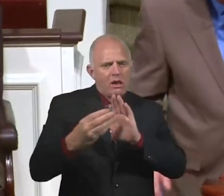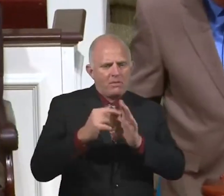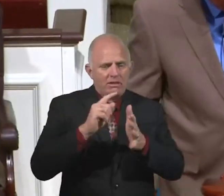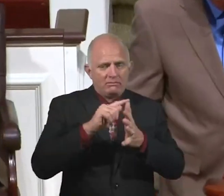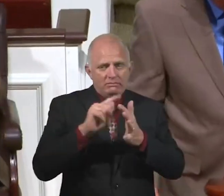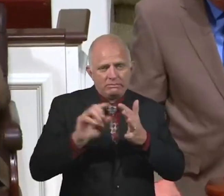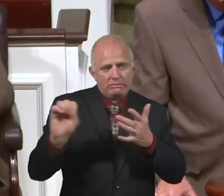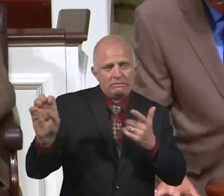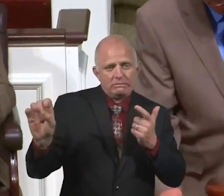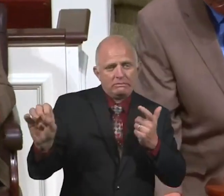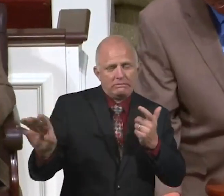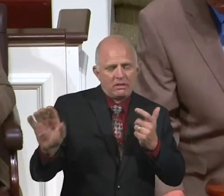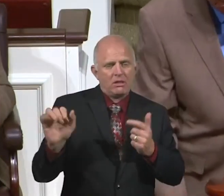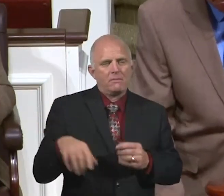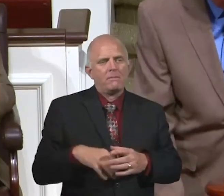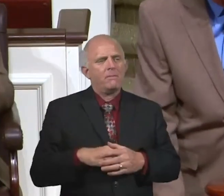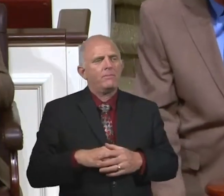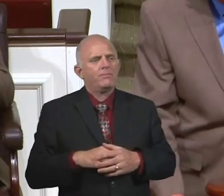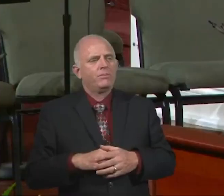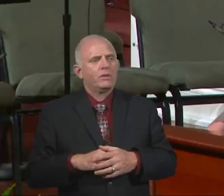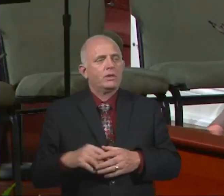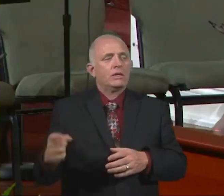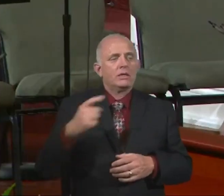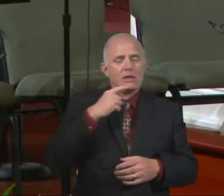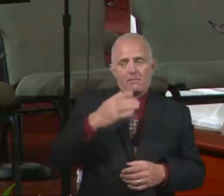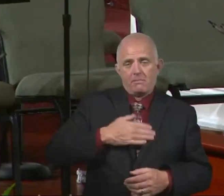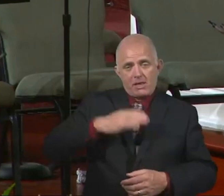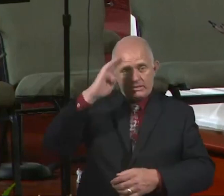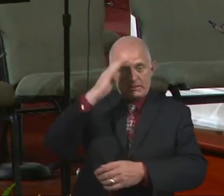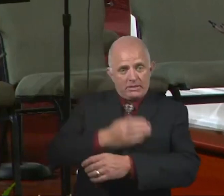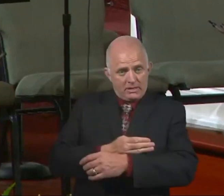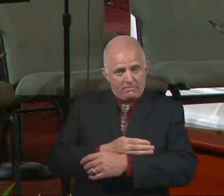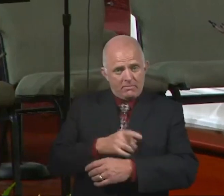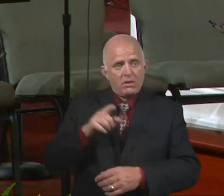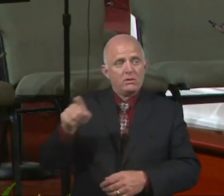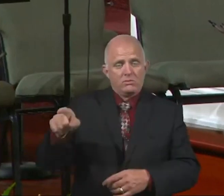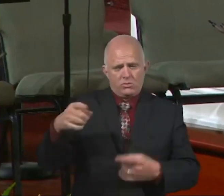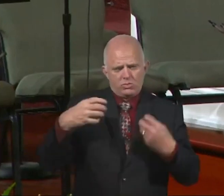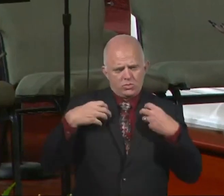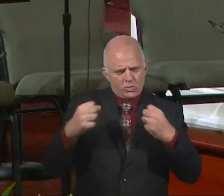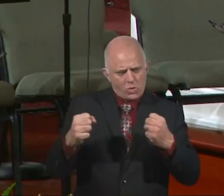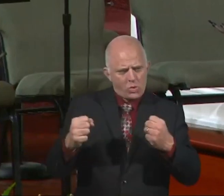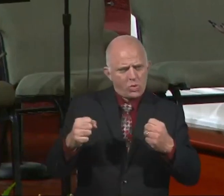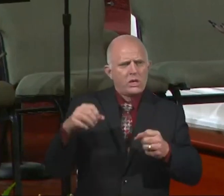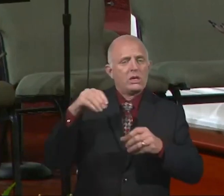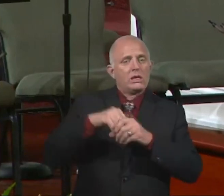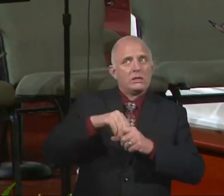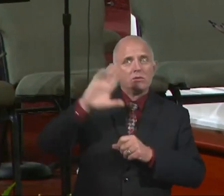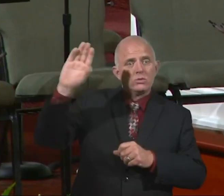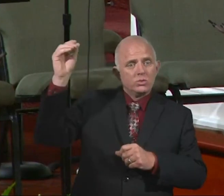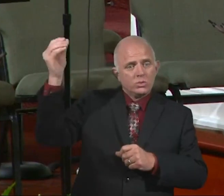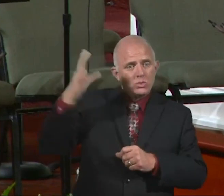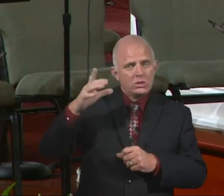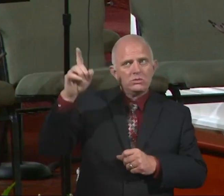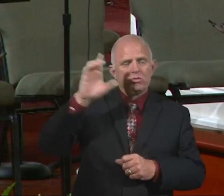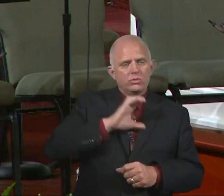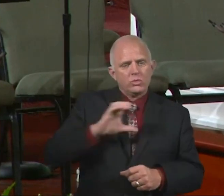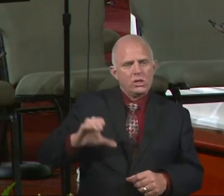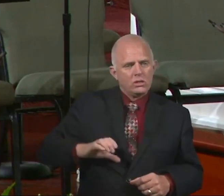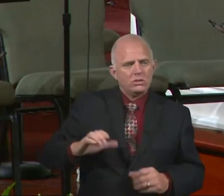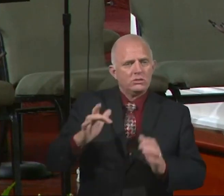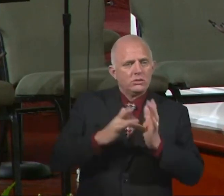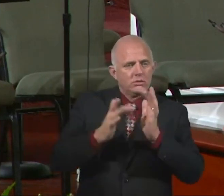Chapter two, thou therefore my son be strong in the grace that is in Christ Jesus. He said, you're my